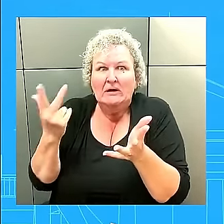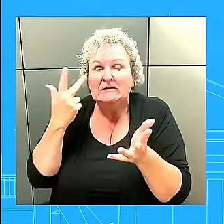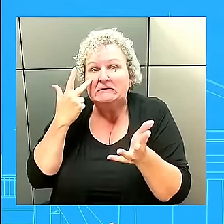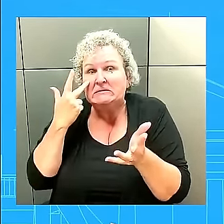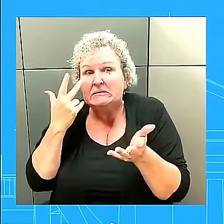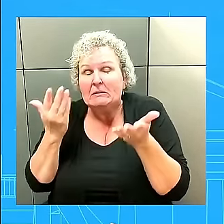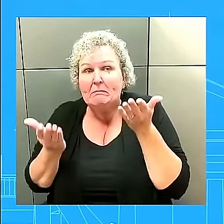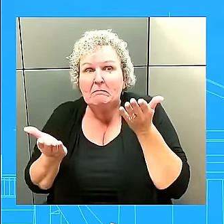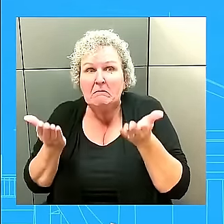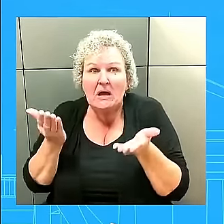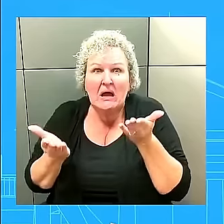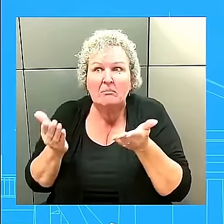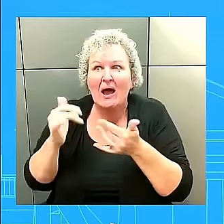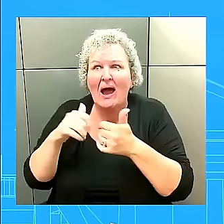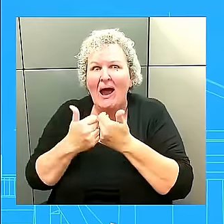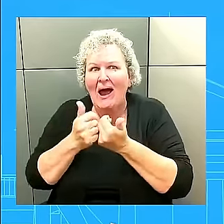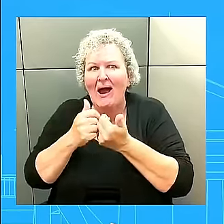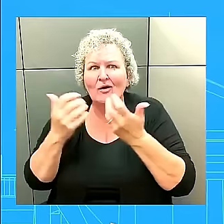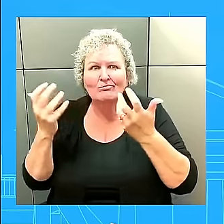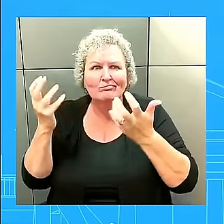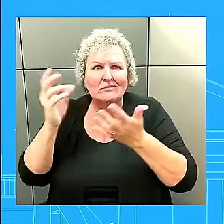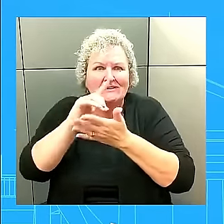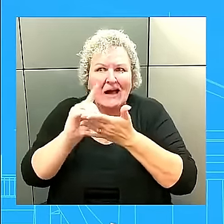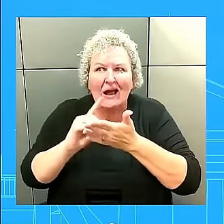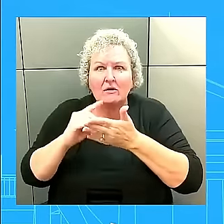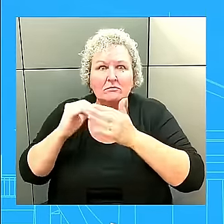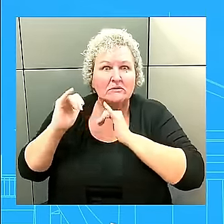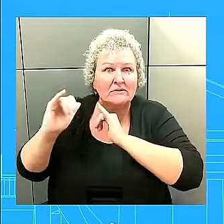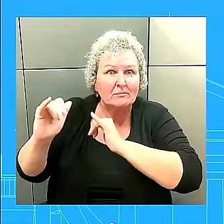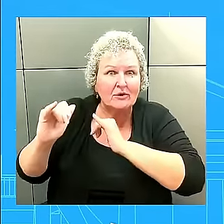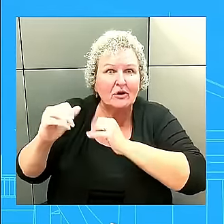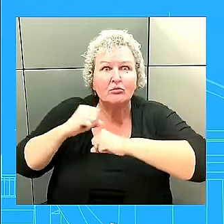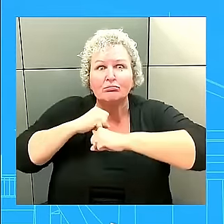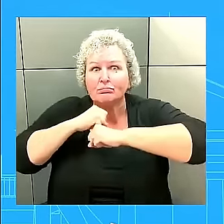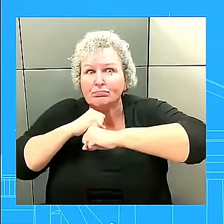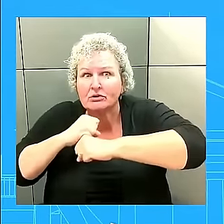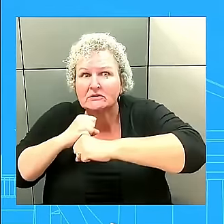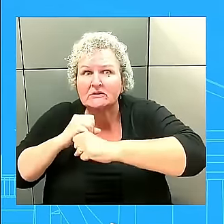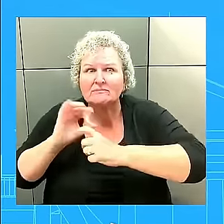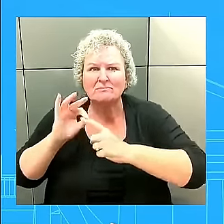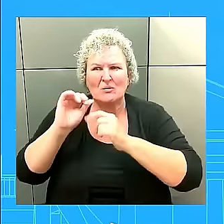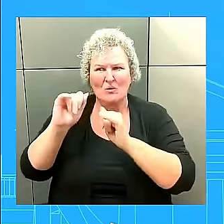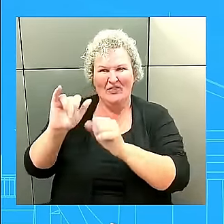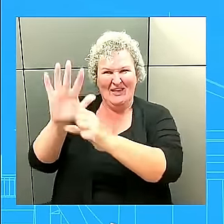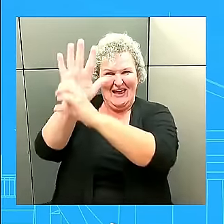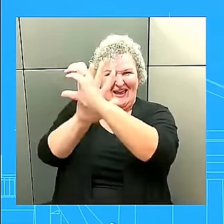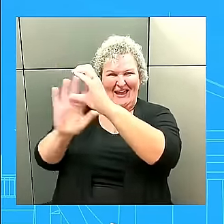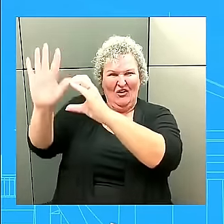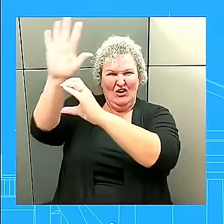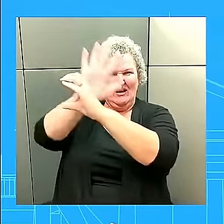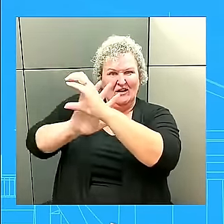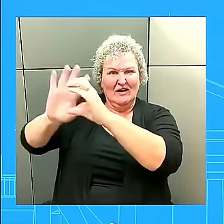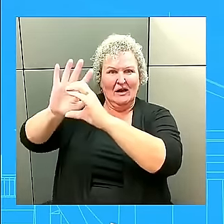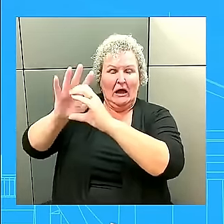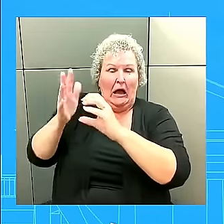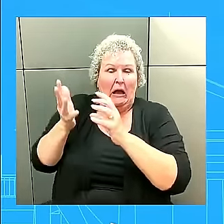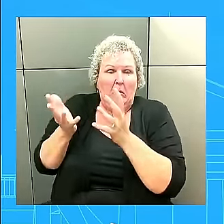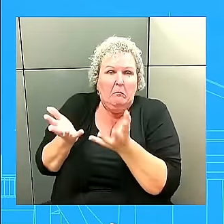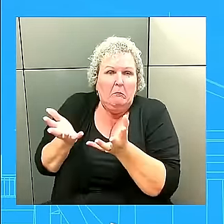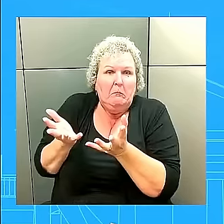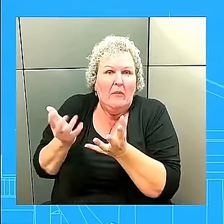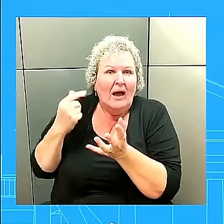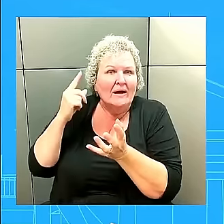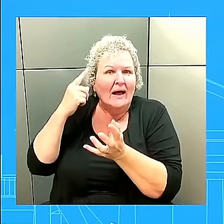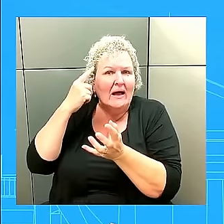in the region, particularly on the Korean Peninsula, one would think that they're also deeply